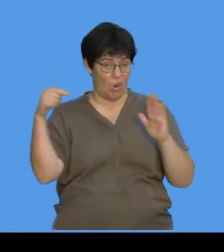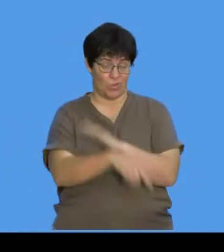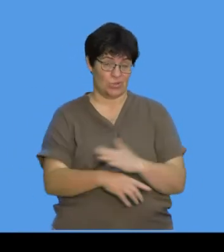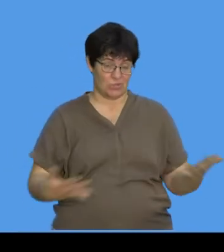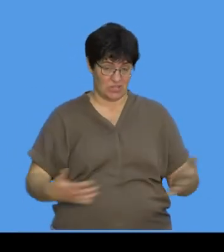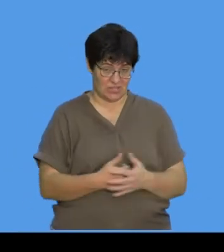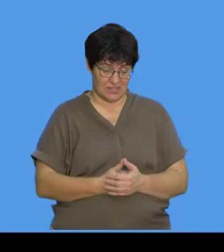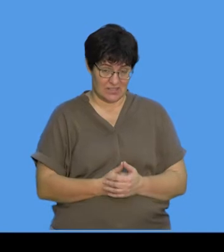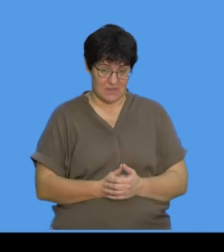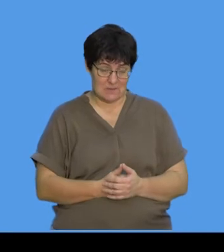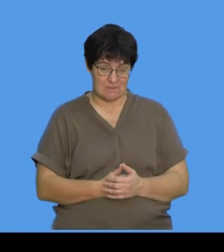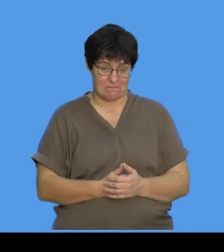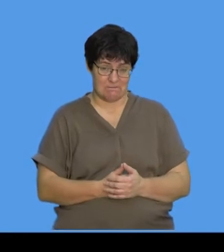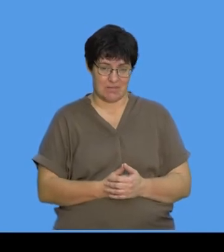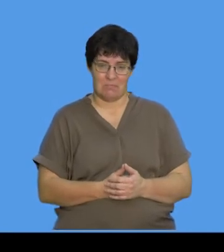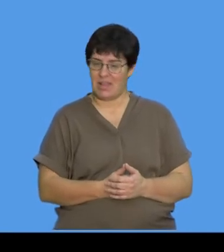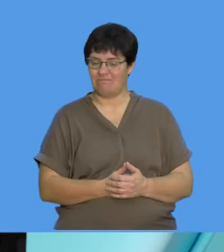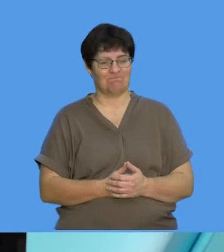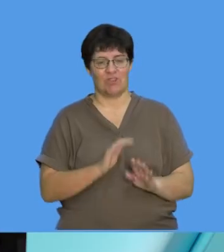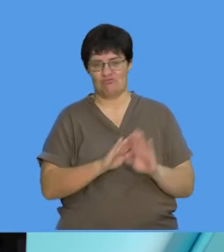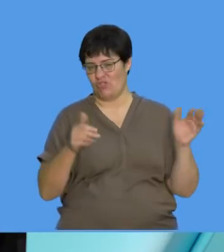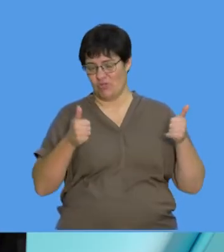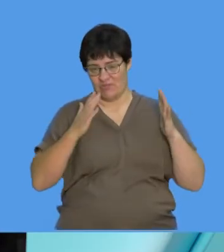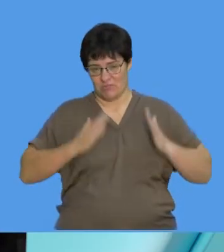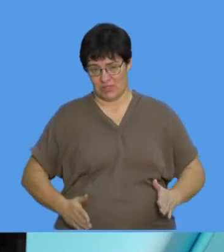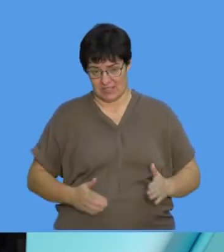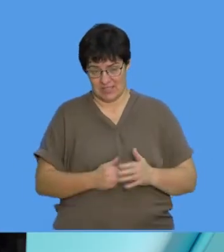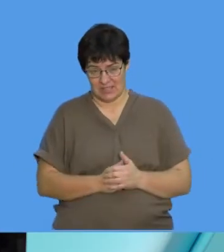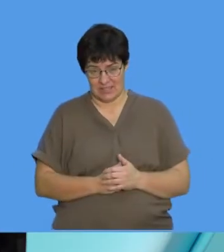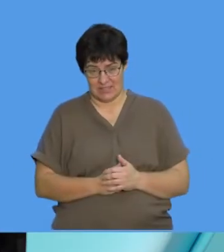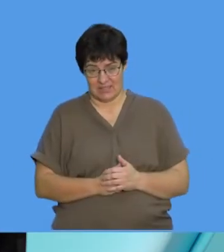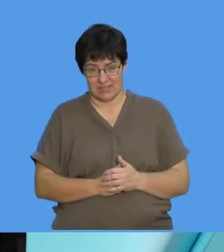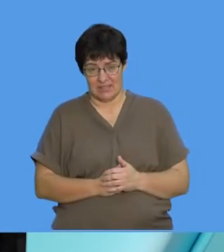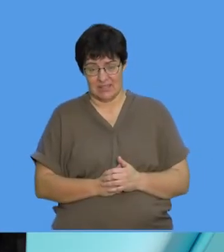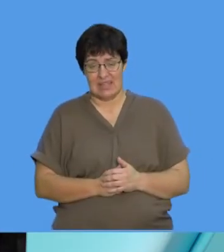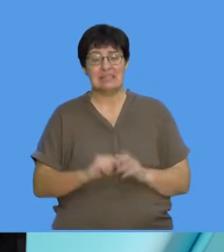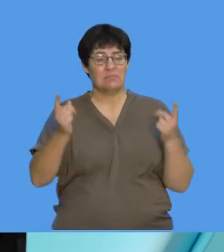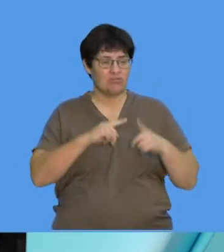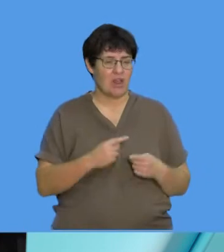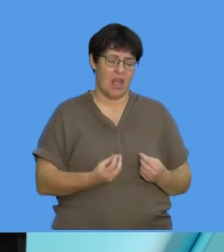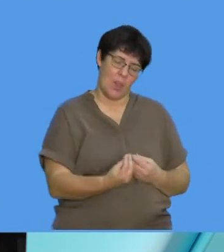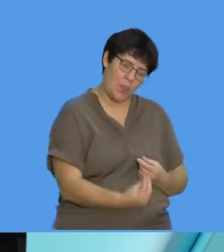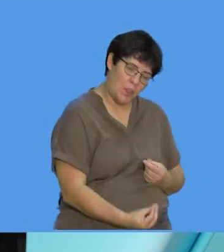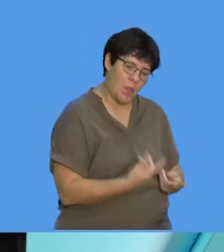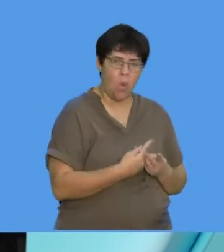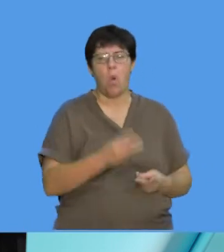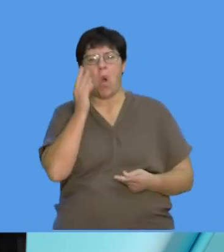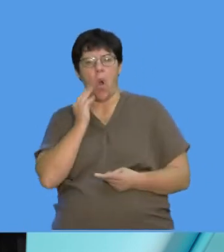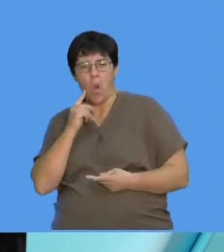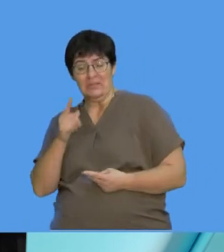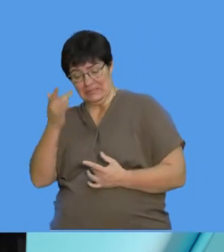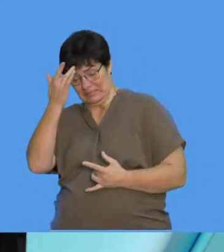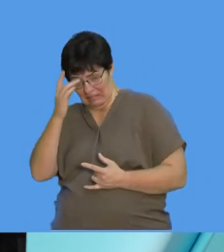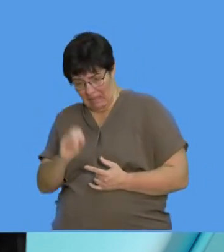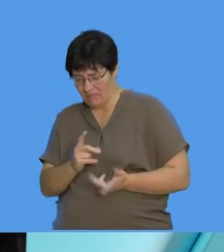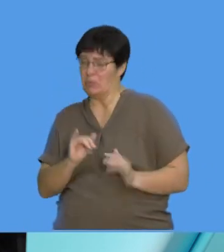serious effect. So, if you dehydrate, it can't be very good for you, okay? And especially if you are elderly or very young